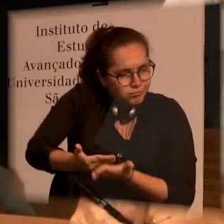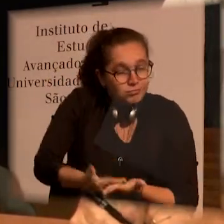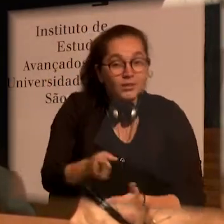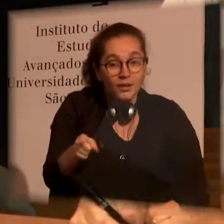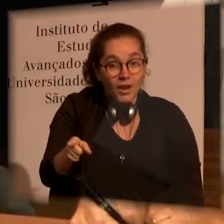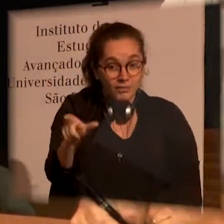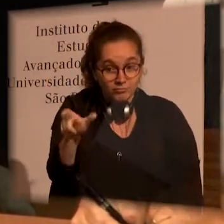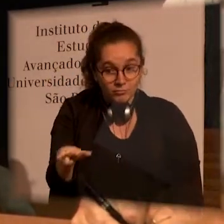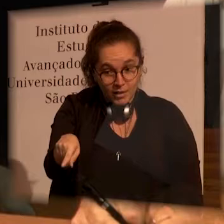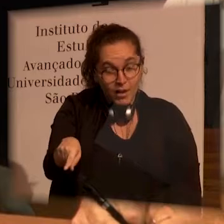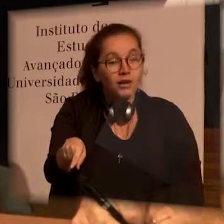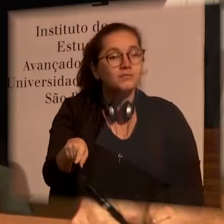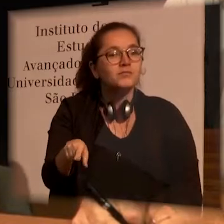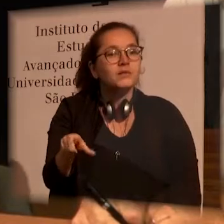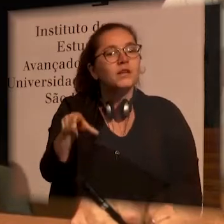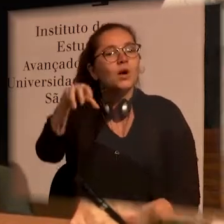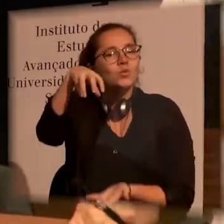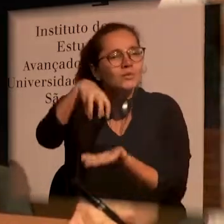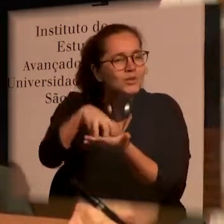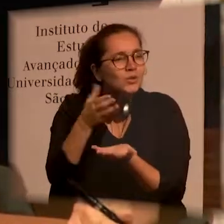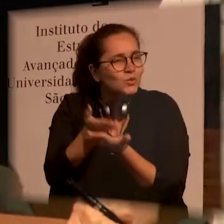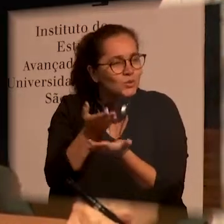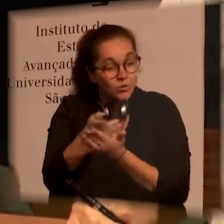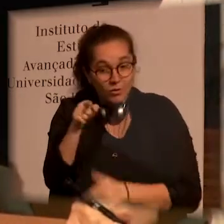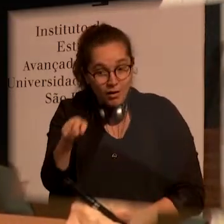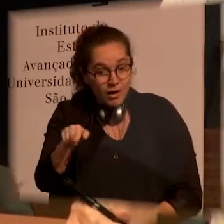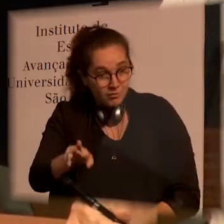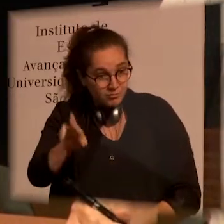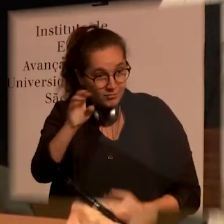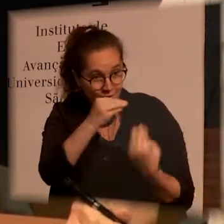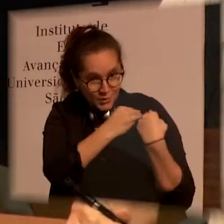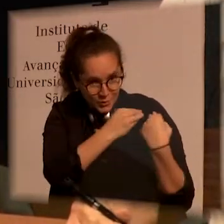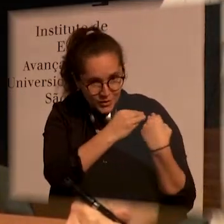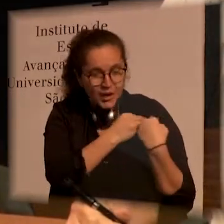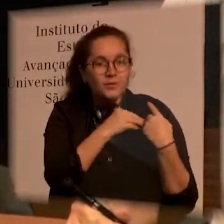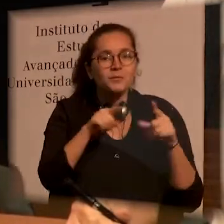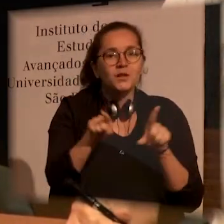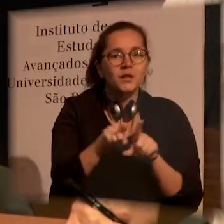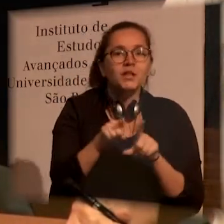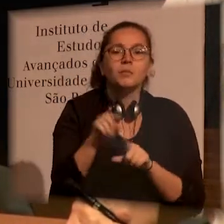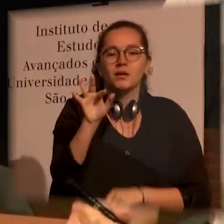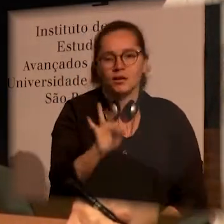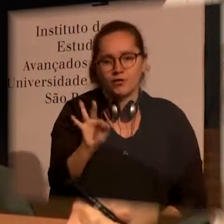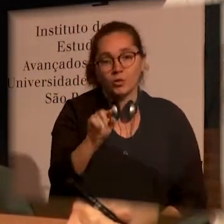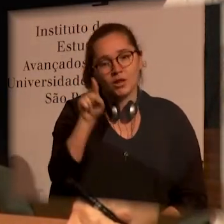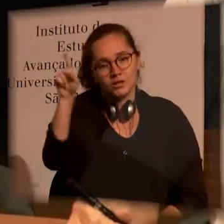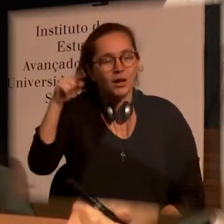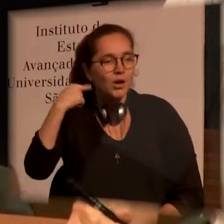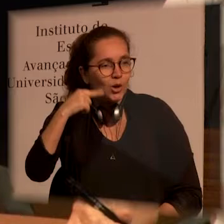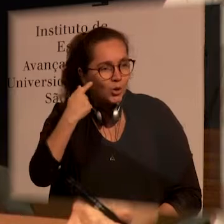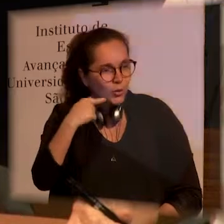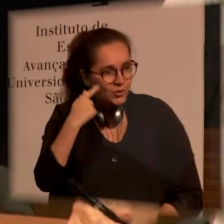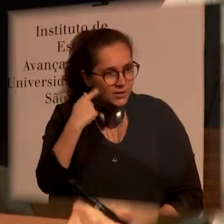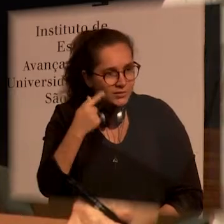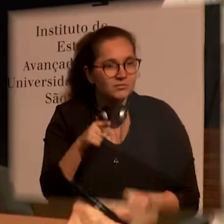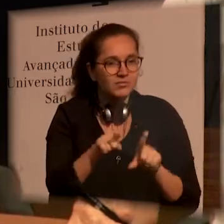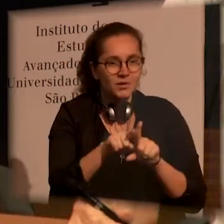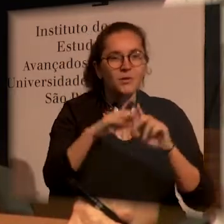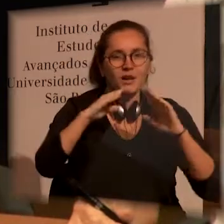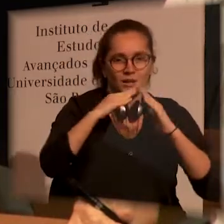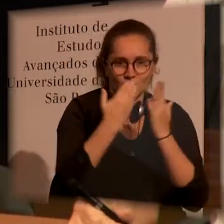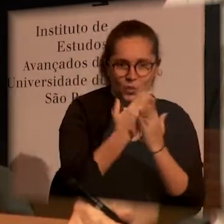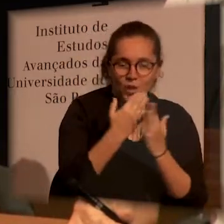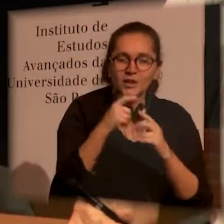And, the efforts of the Department that she directs, and, in the London School